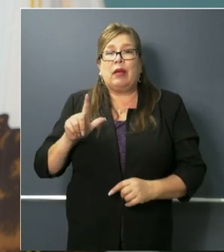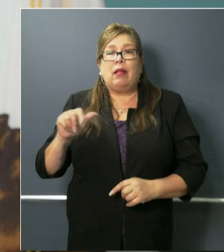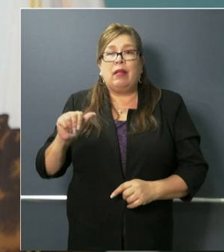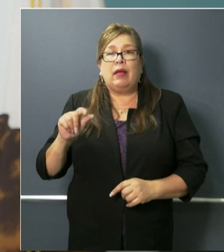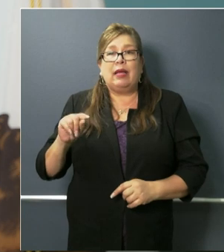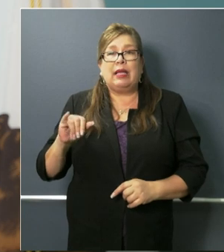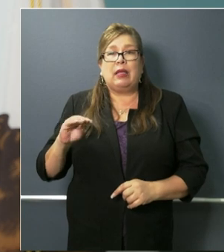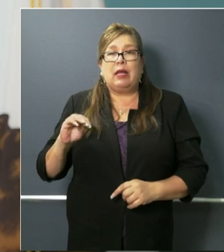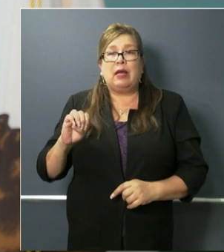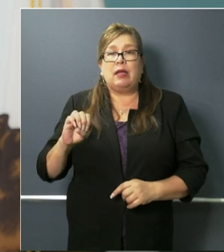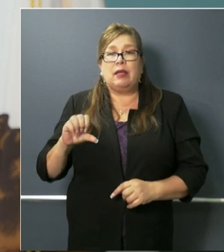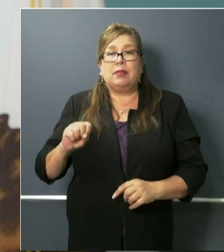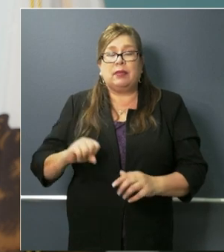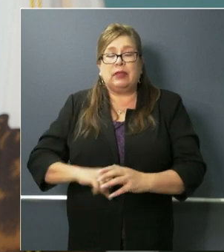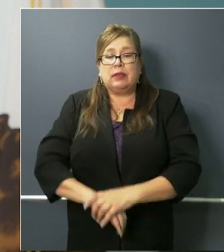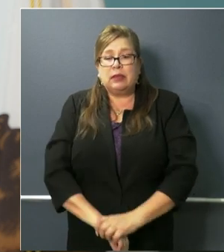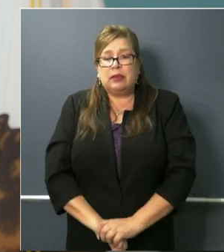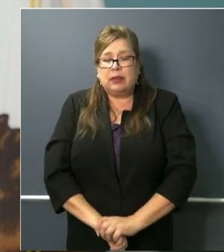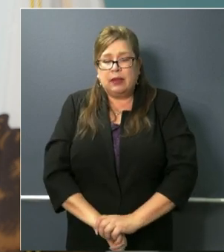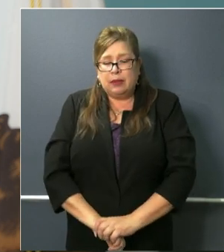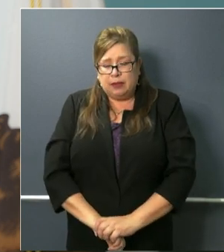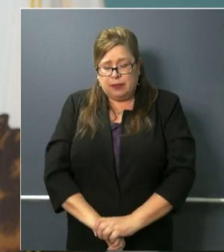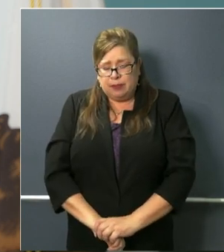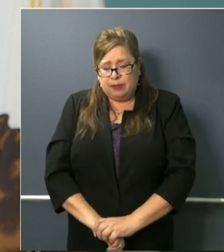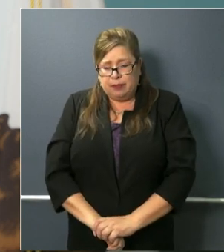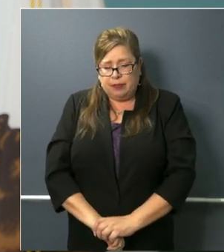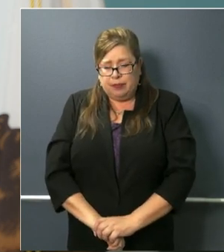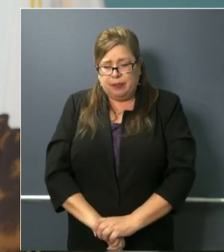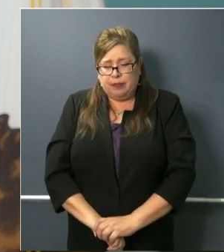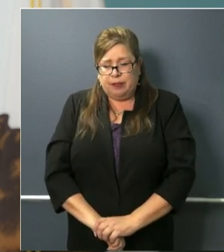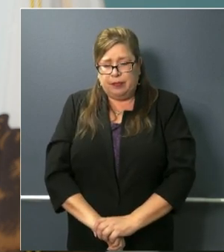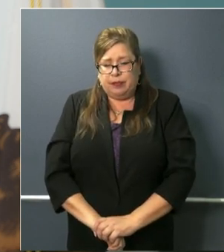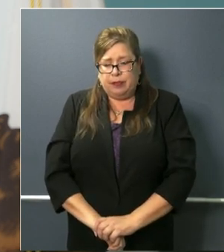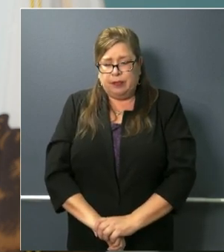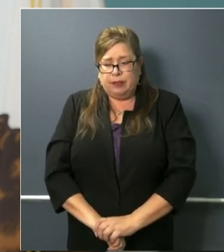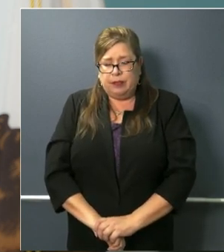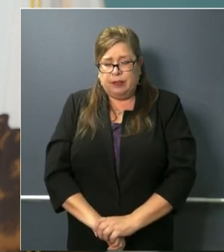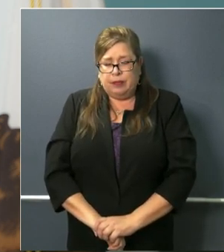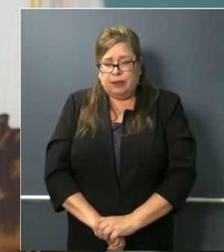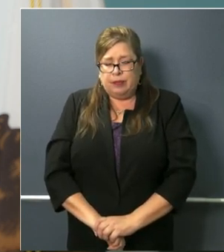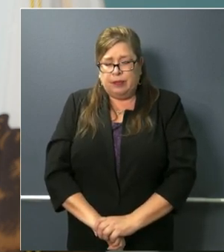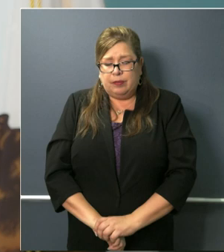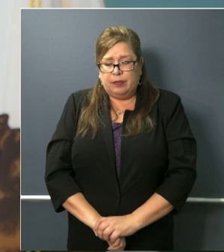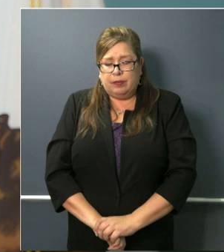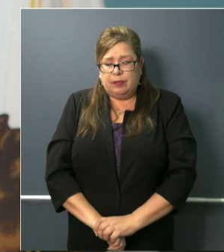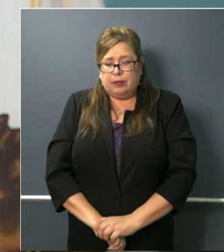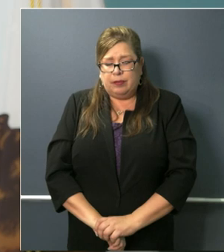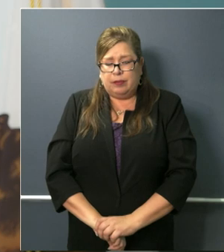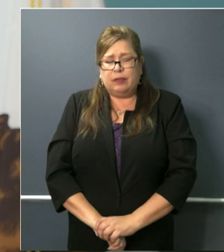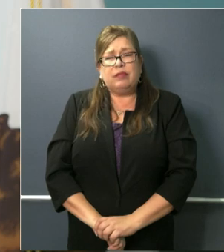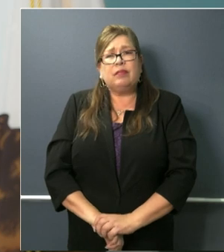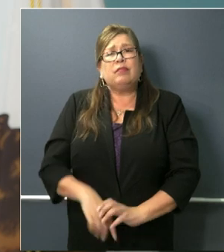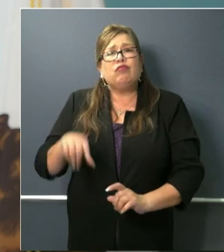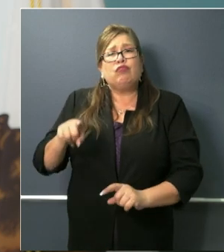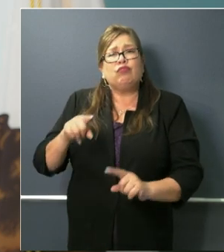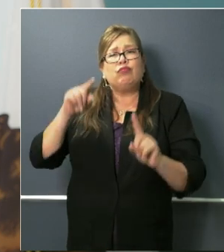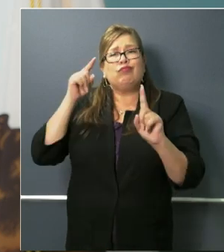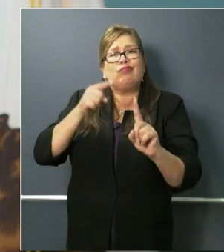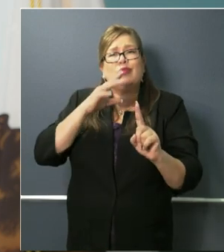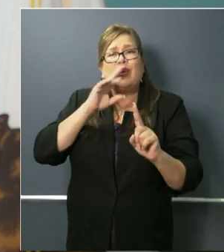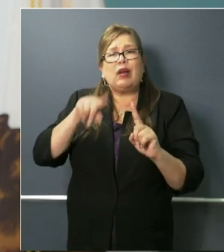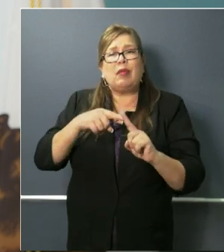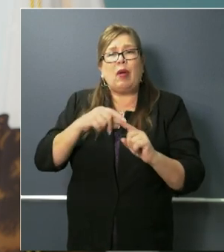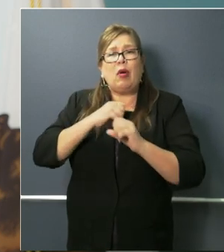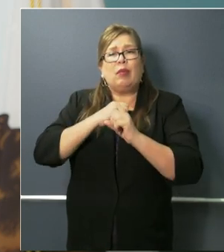Yes, can you talk a little bit about the um PPE and fraud related to some of the purchases